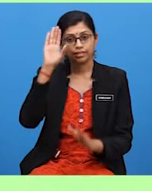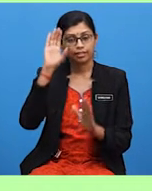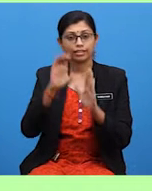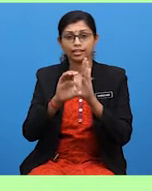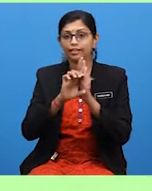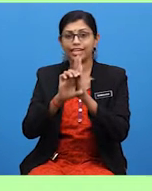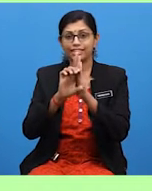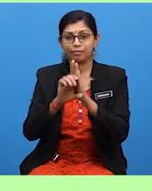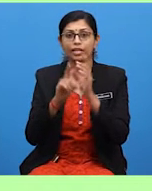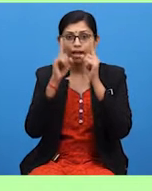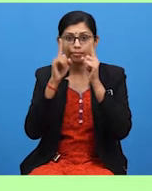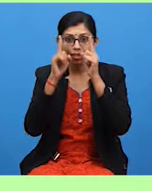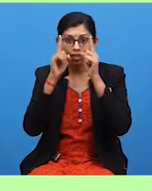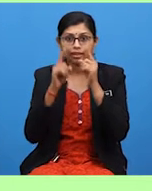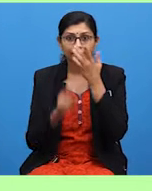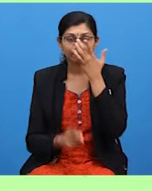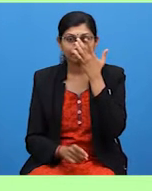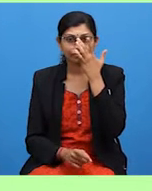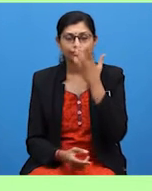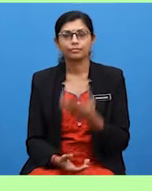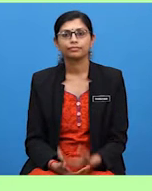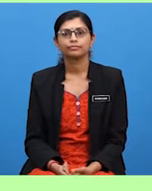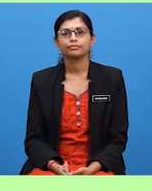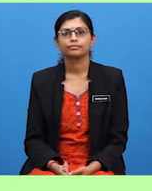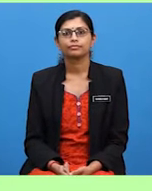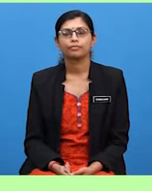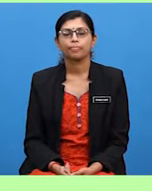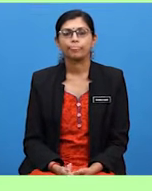sounds more interesting than the other tasks.